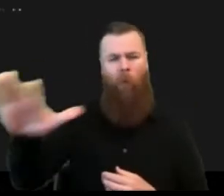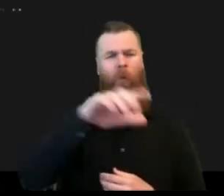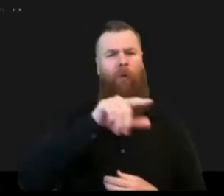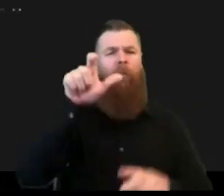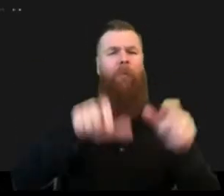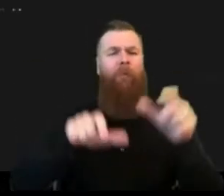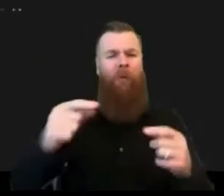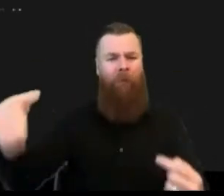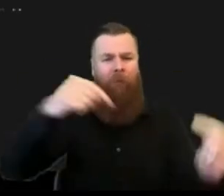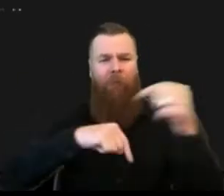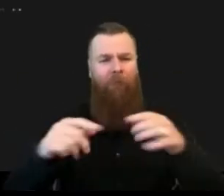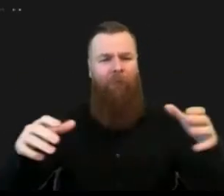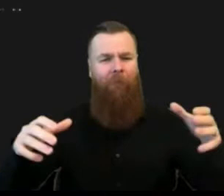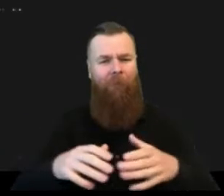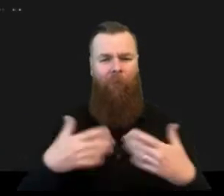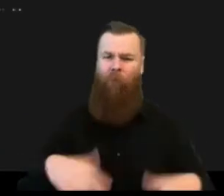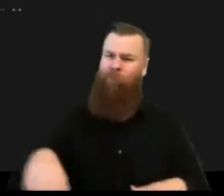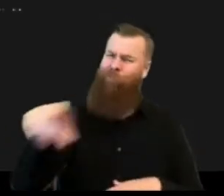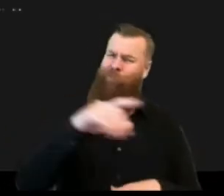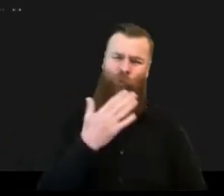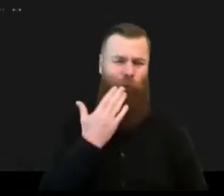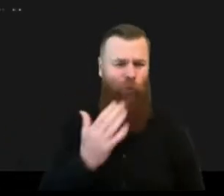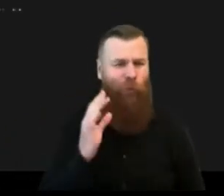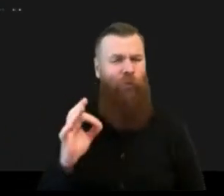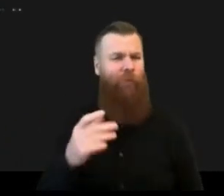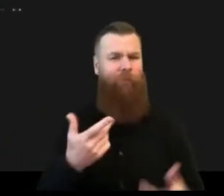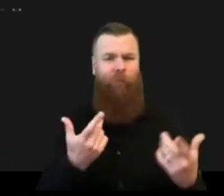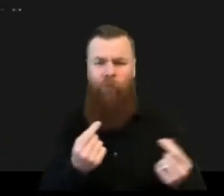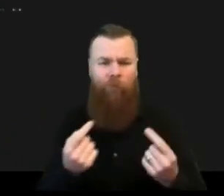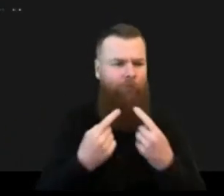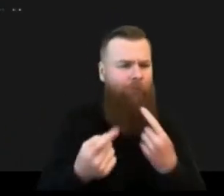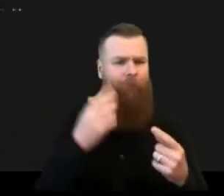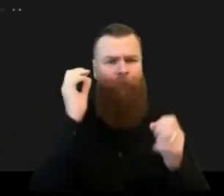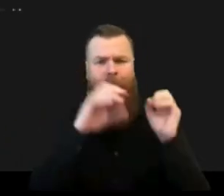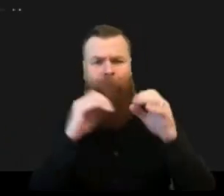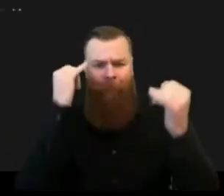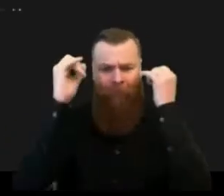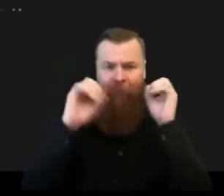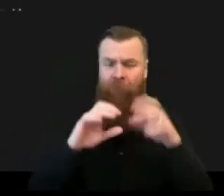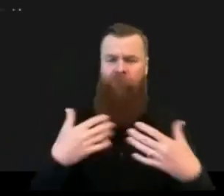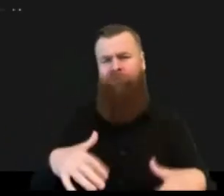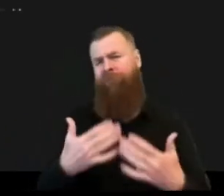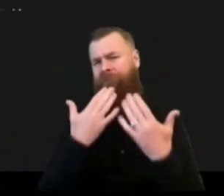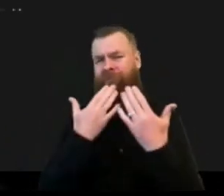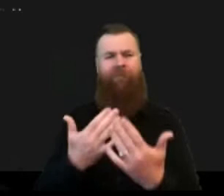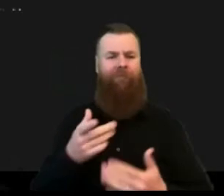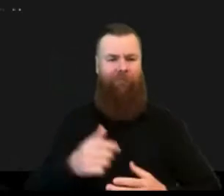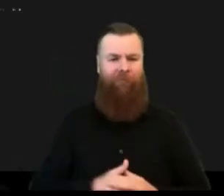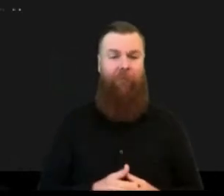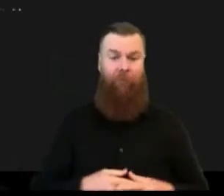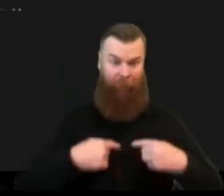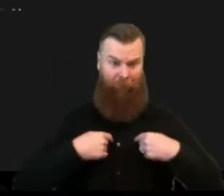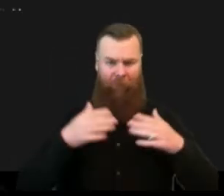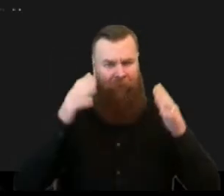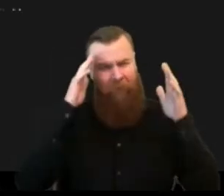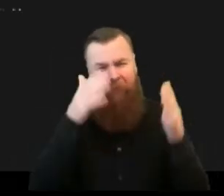and very active in the uh in the discussion so we were mainly looking at you know disaster impact modeling and the two key questions we